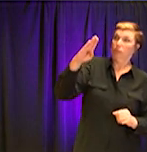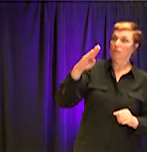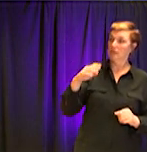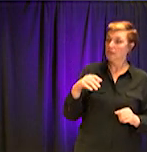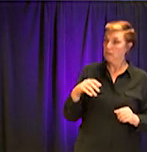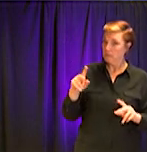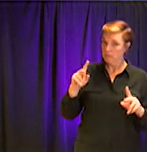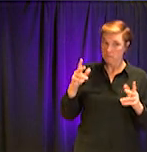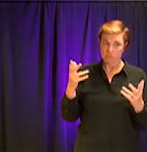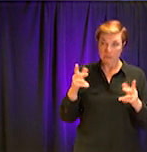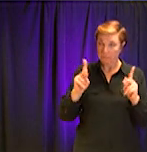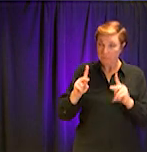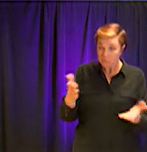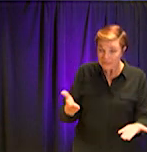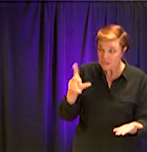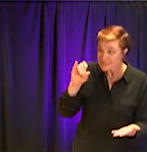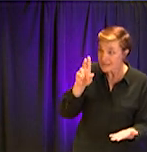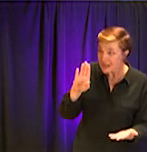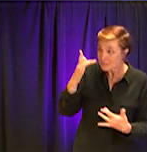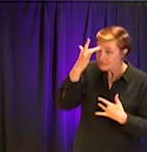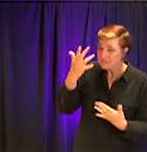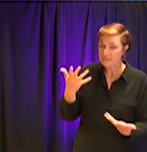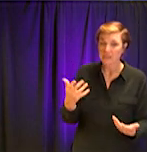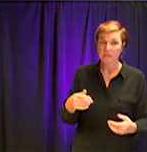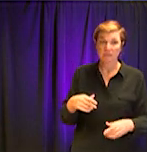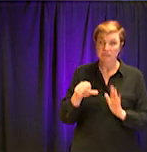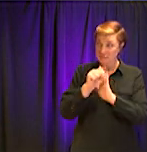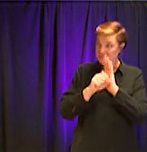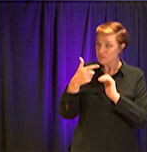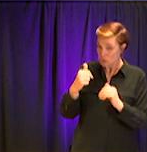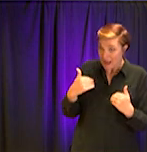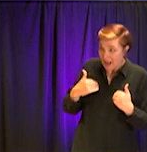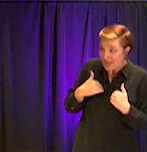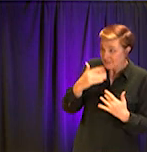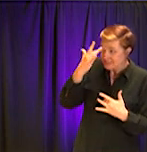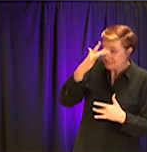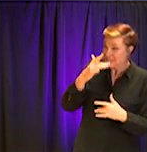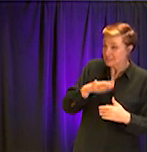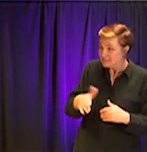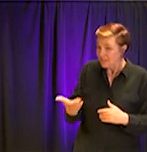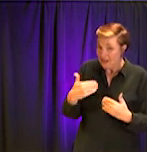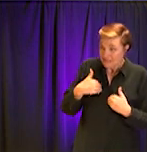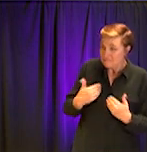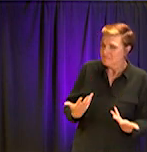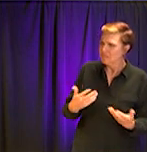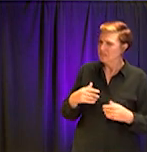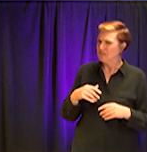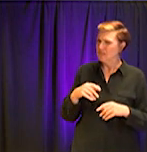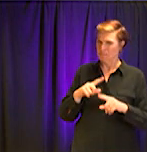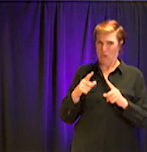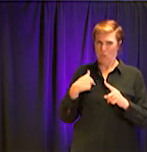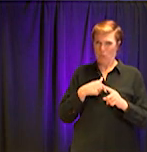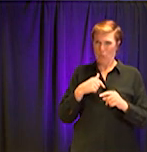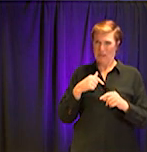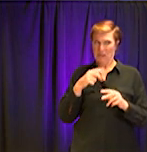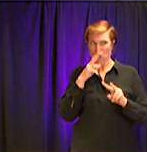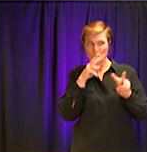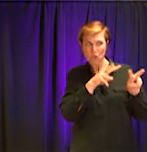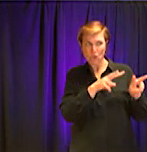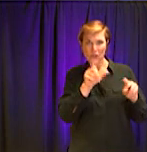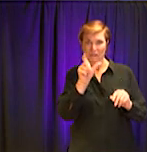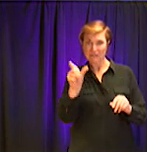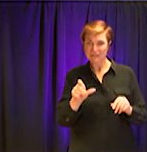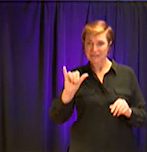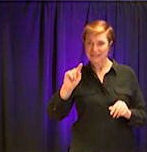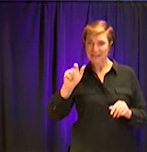like Georgia. Uh, but you know, we are still behind the eight ball. We're looking at the disaster that's happening in Italy. Uh,